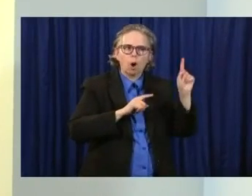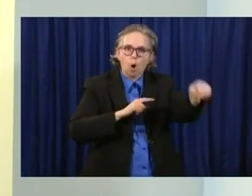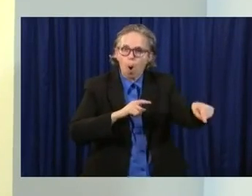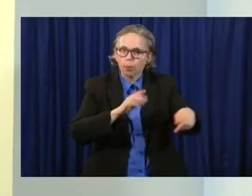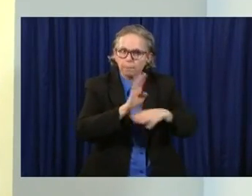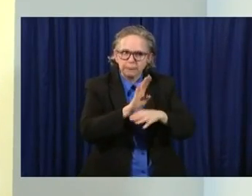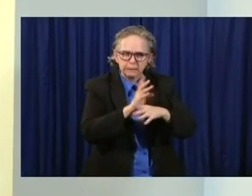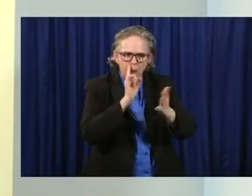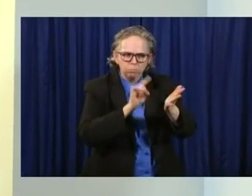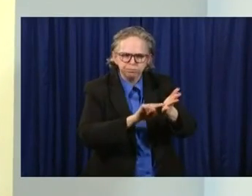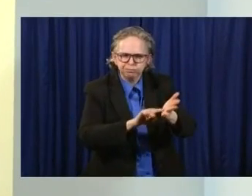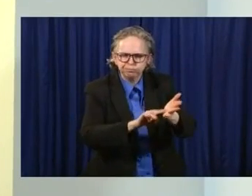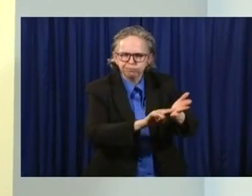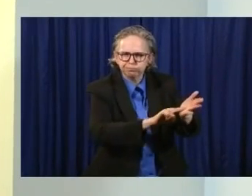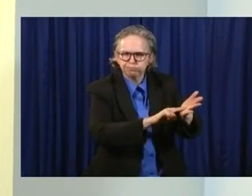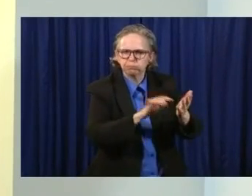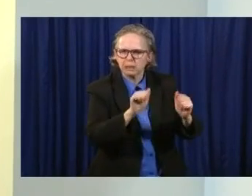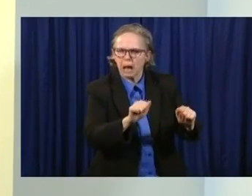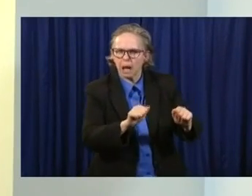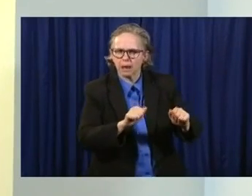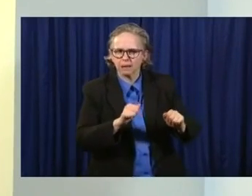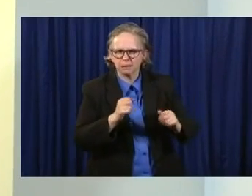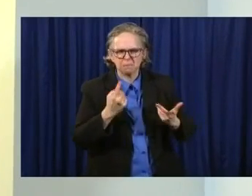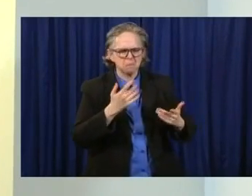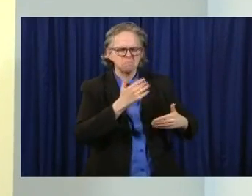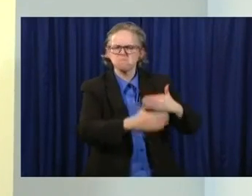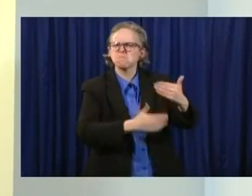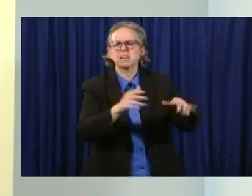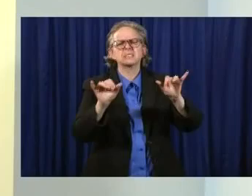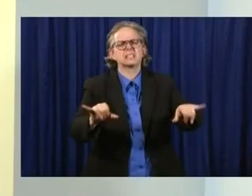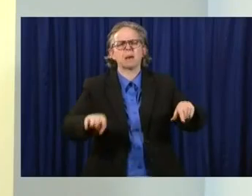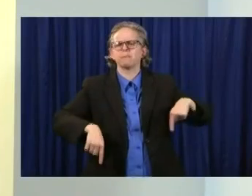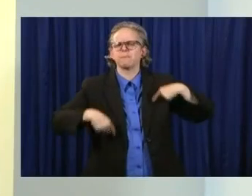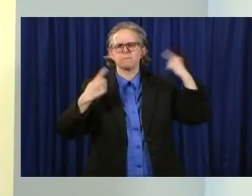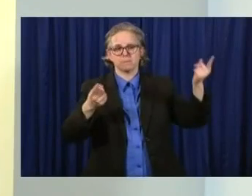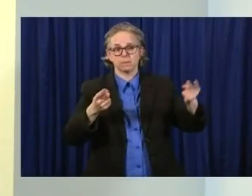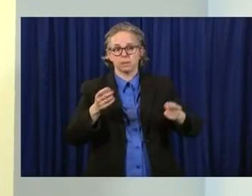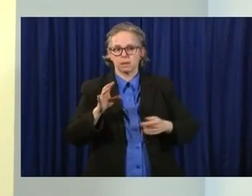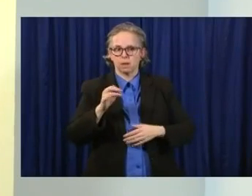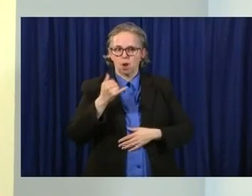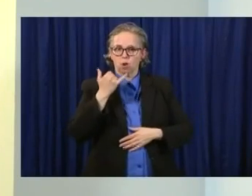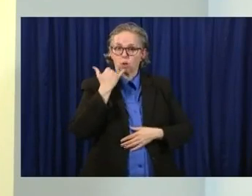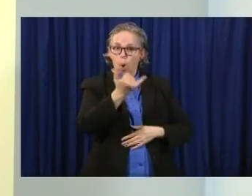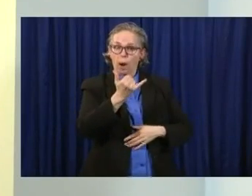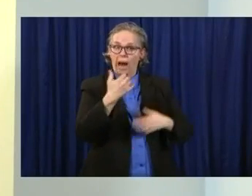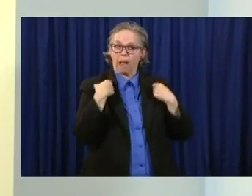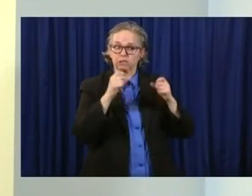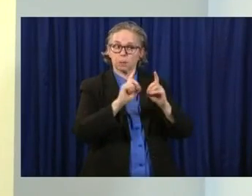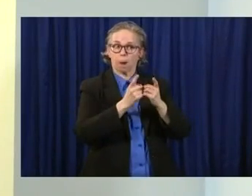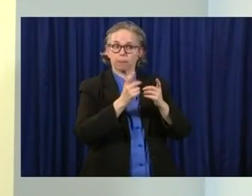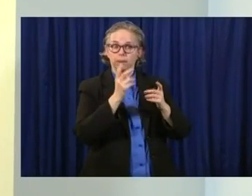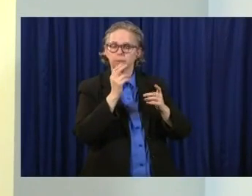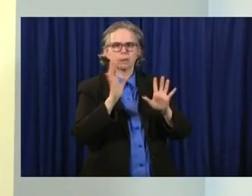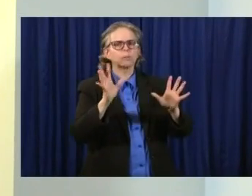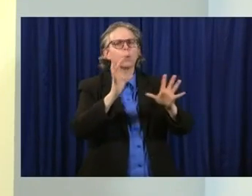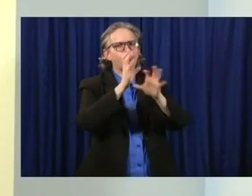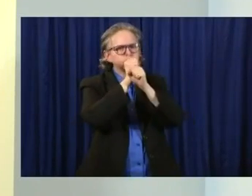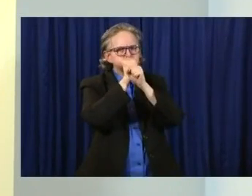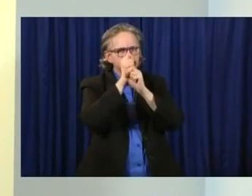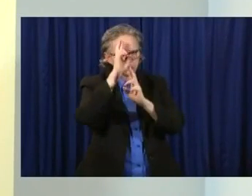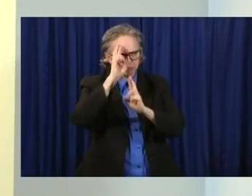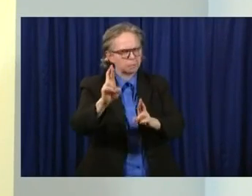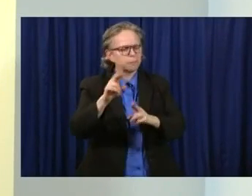the process that's always been. You don't have to give your name. You don't have to tell them who you are or threaten your